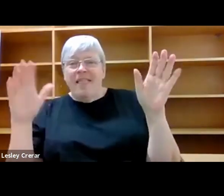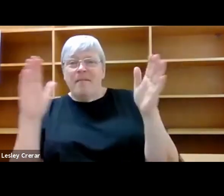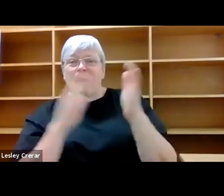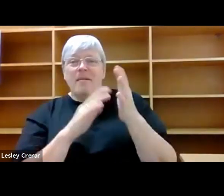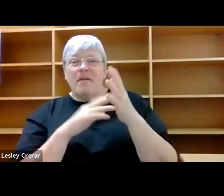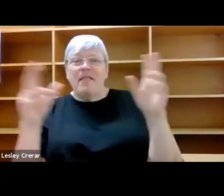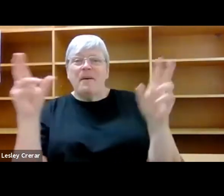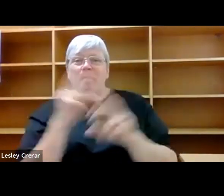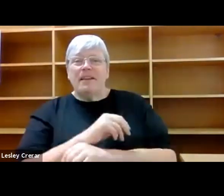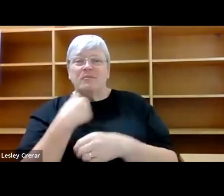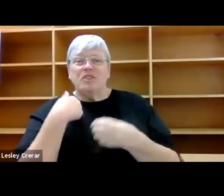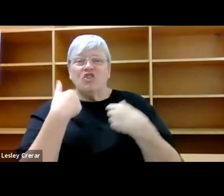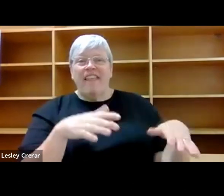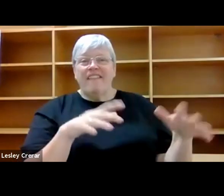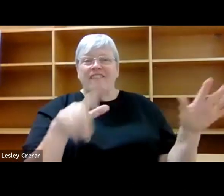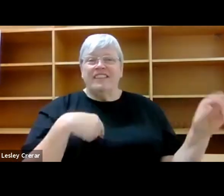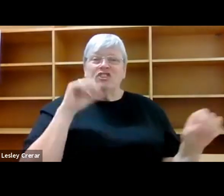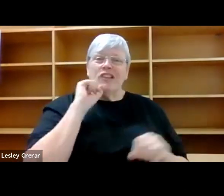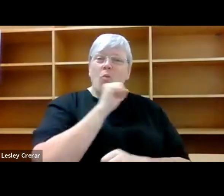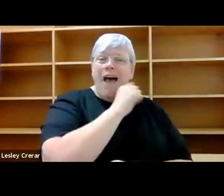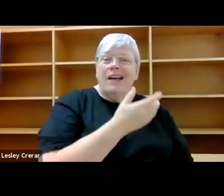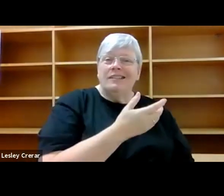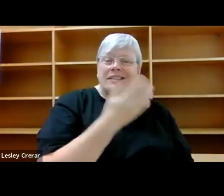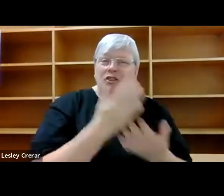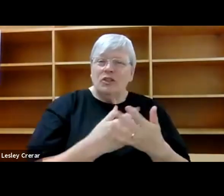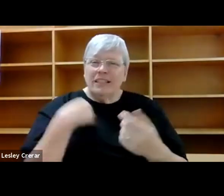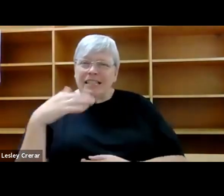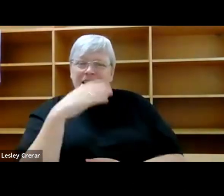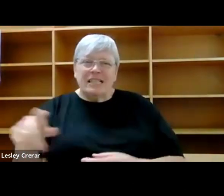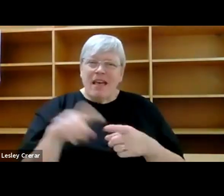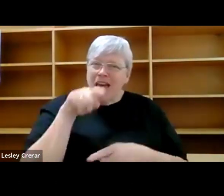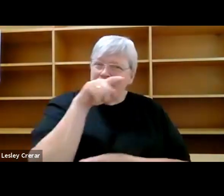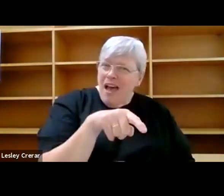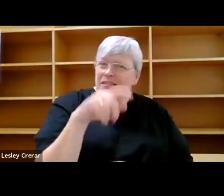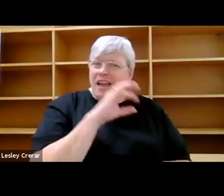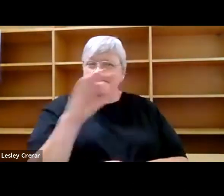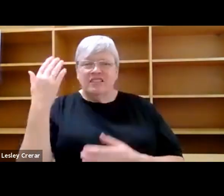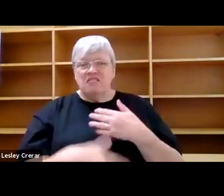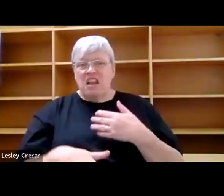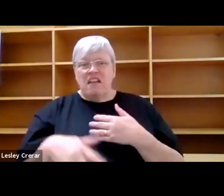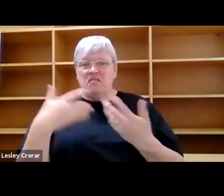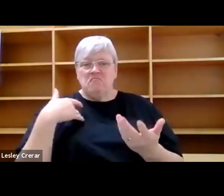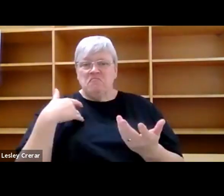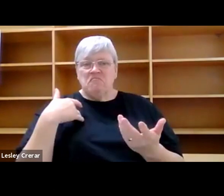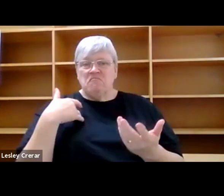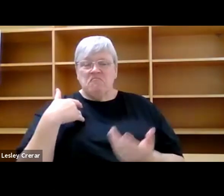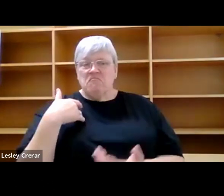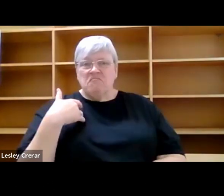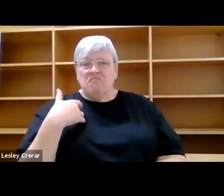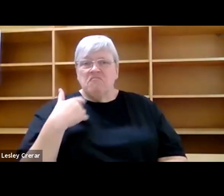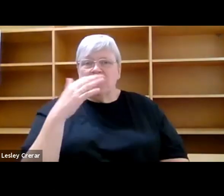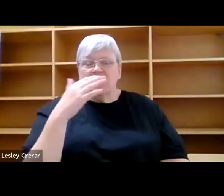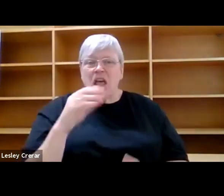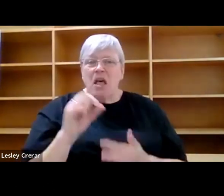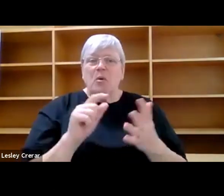But does it really smell like poo? I would ask her, having never smelled chou tofu before. Not at all.